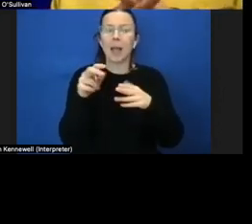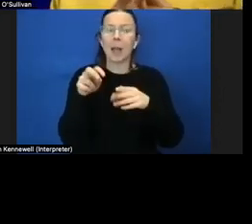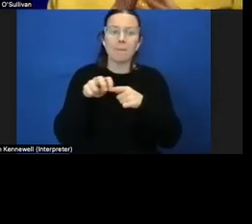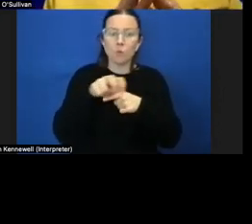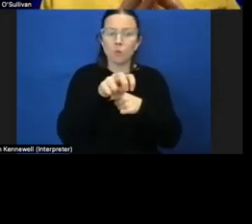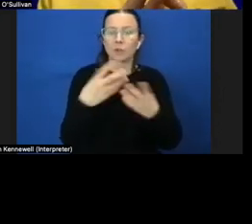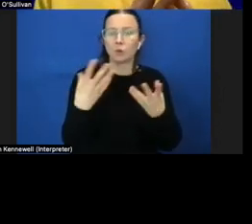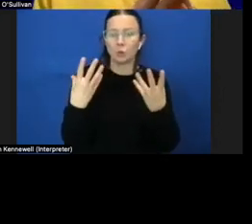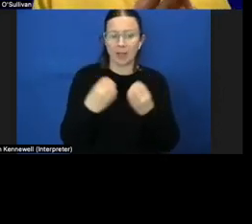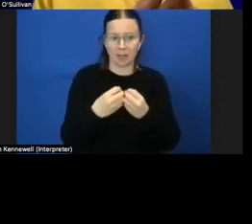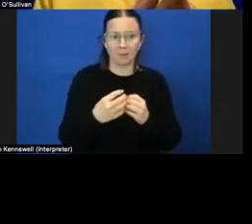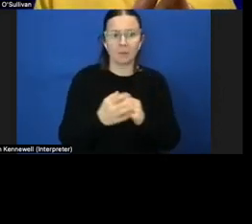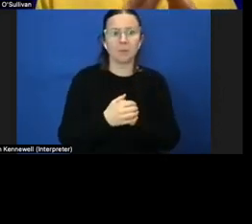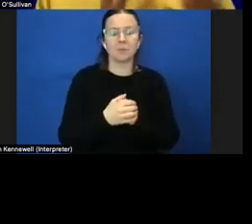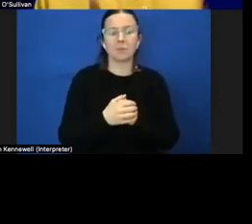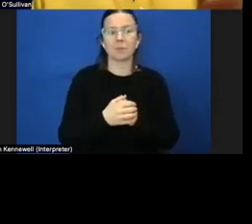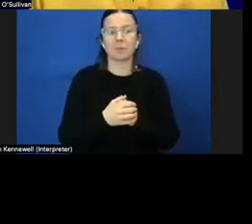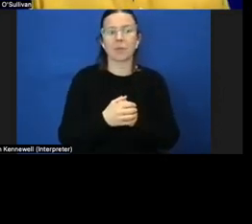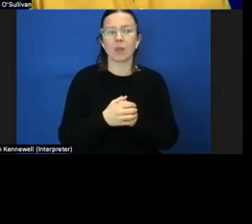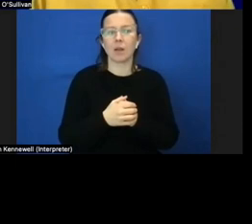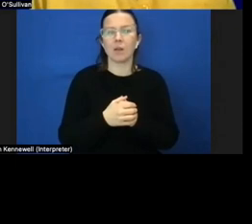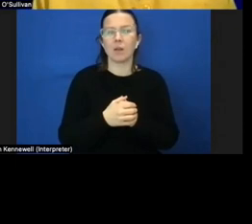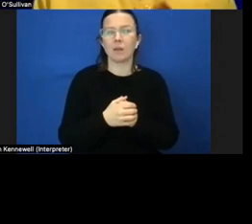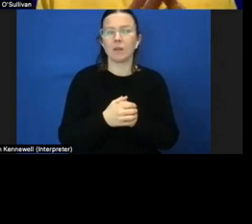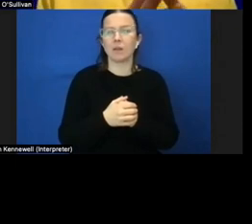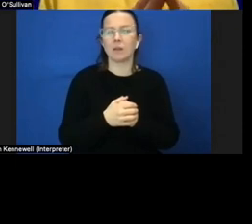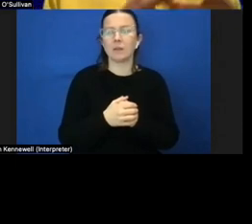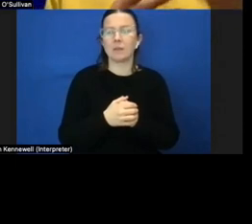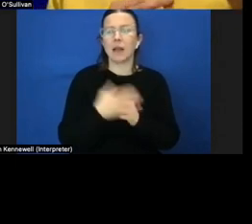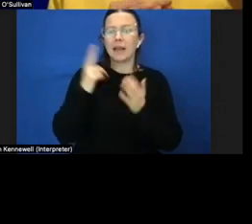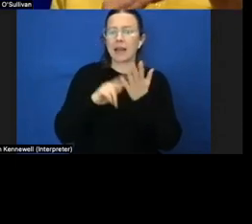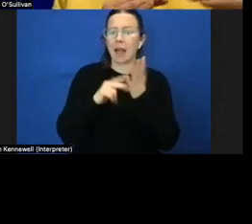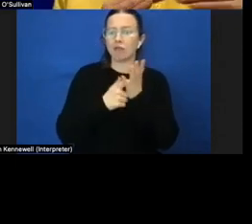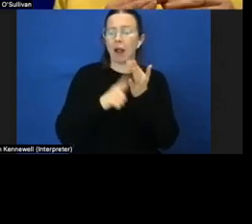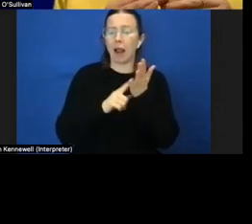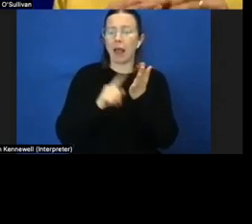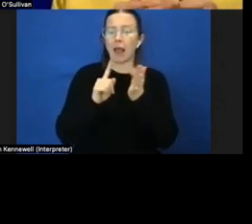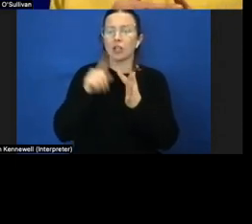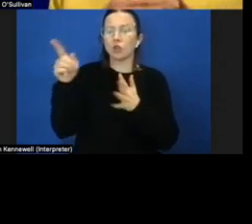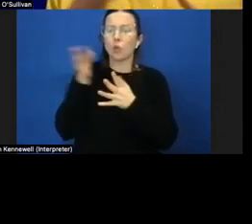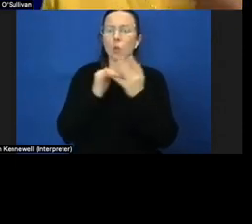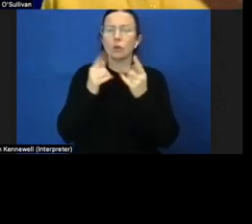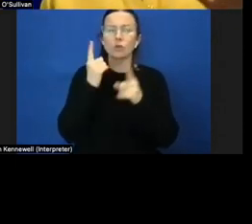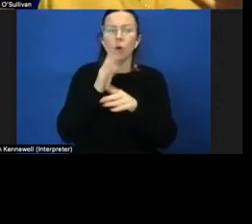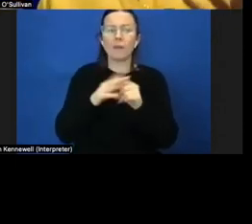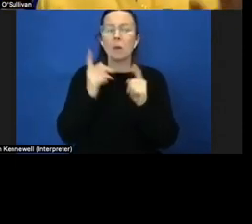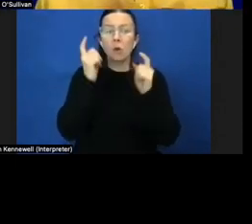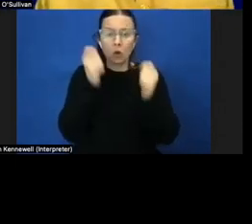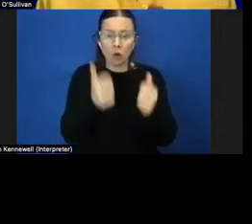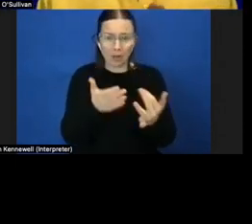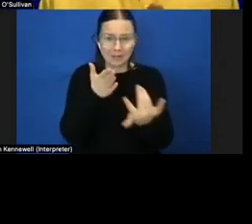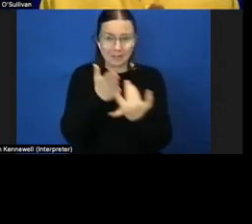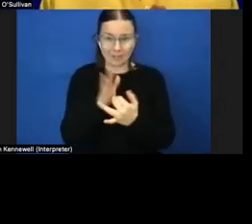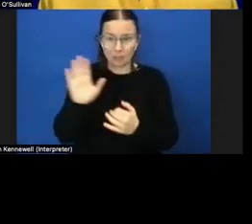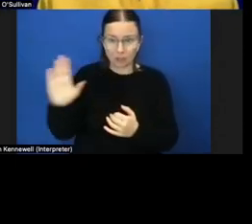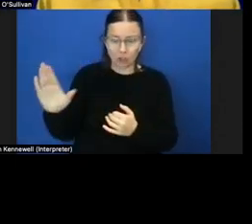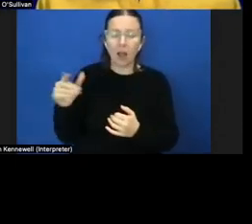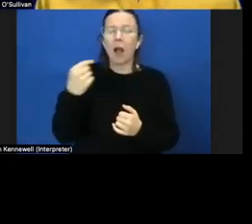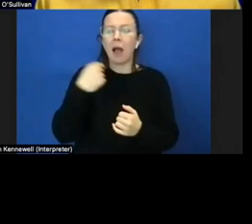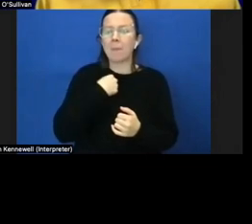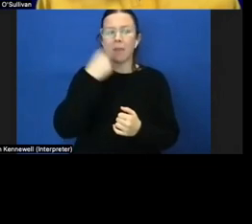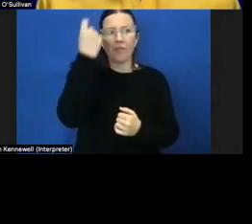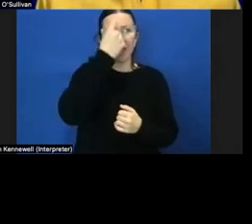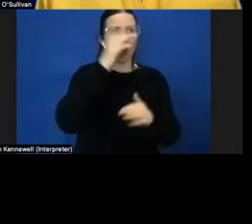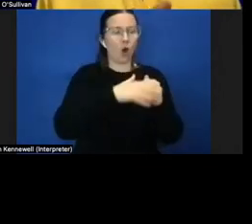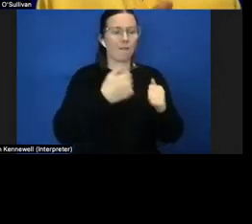i guess when uh narelle was talking she's looking at more from that early intervention and i'm thinking about um people that i work with